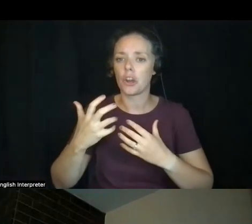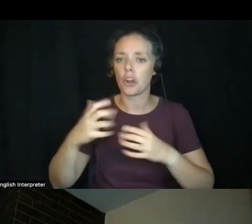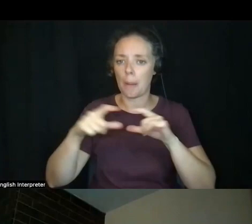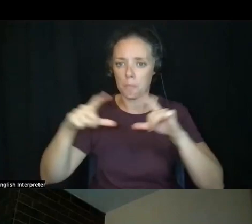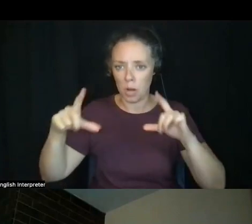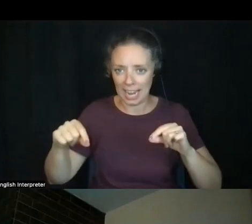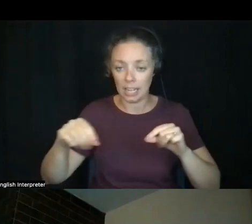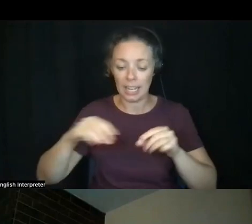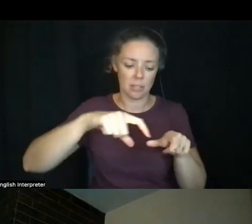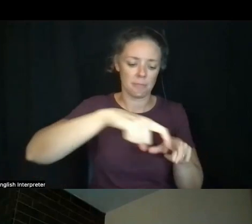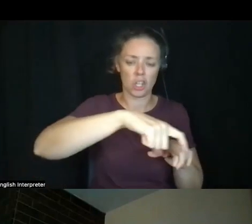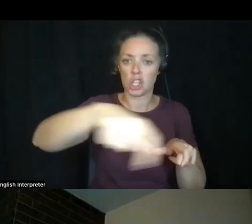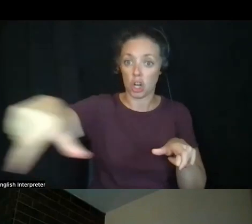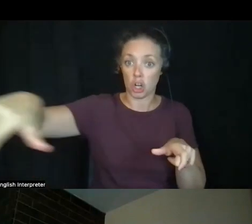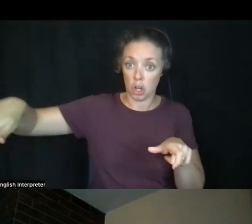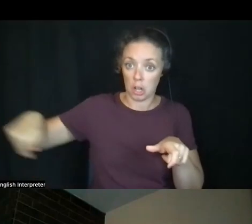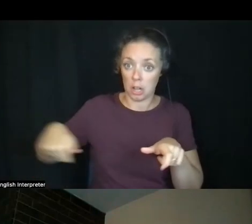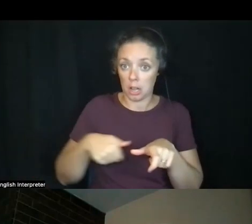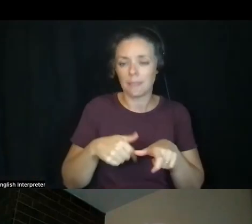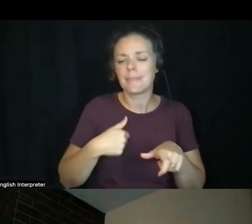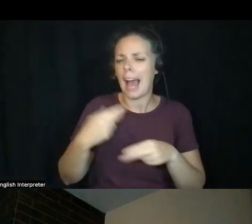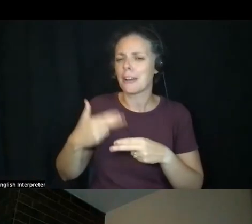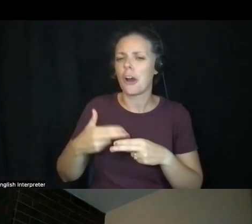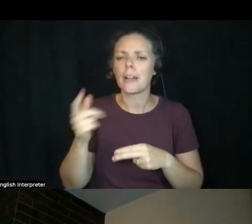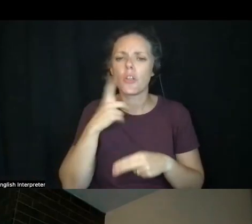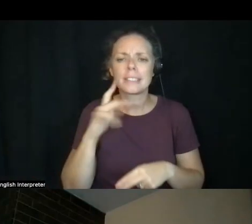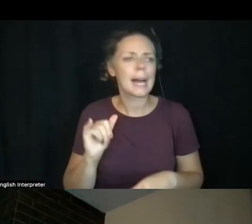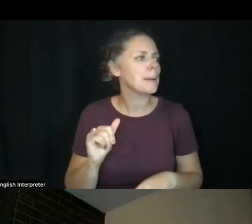circular pattern. I call it a beehive.